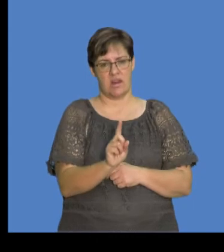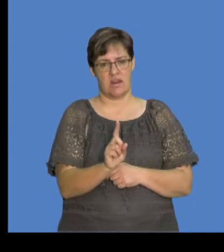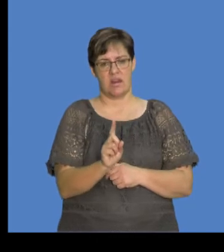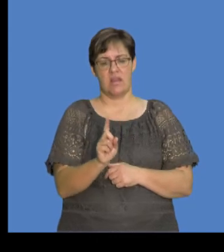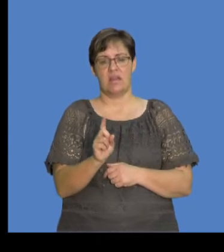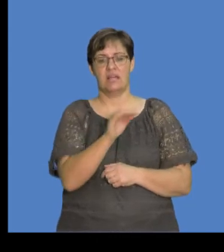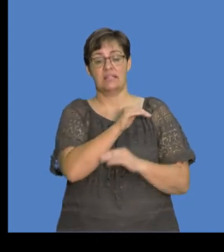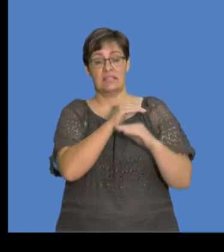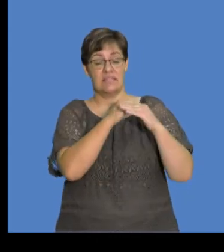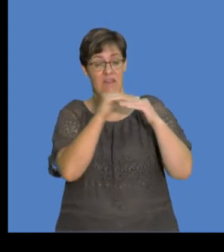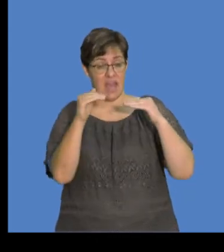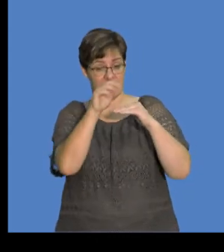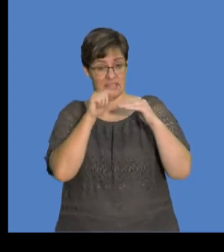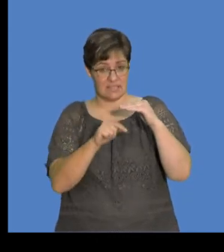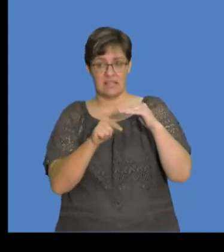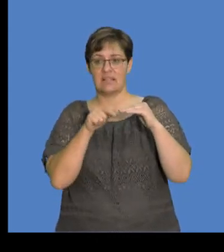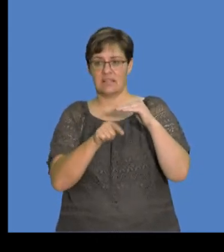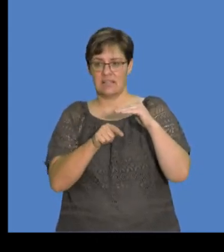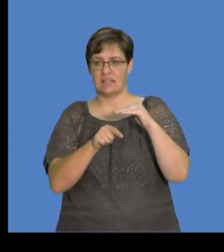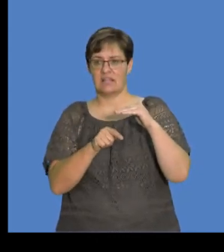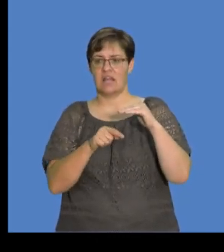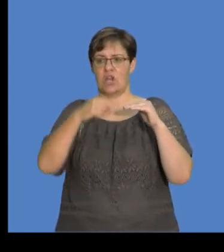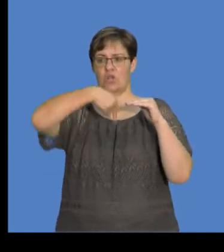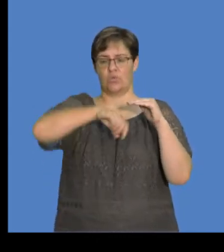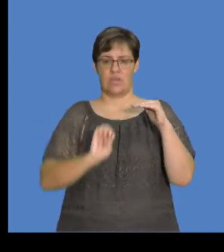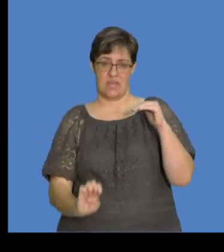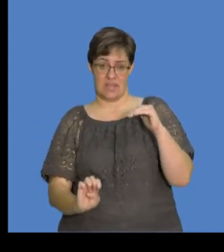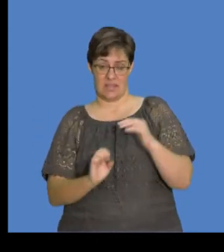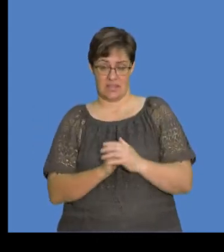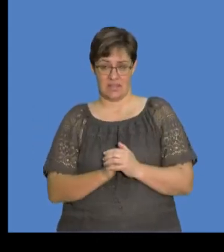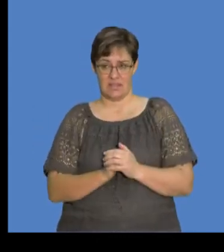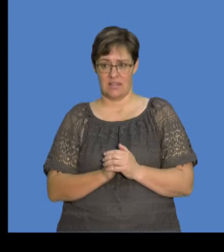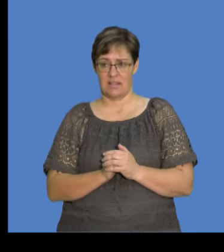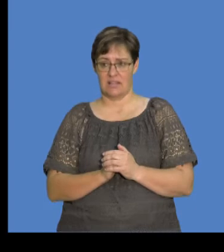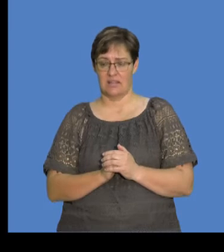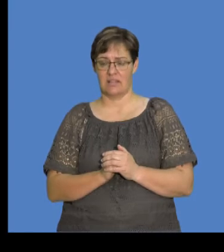take, for example, Q1 divided by the elementary charge, okay? The change is final minus initial. The